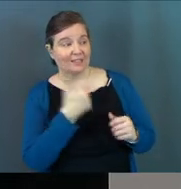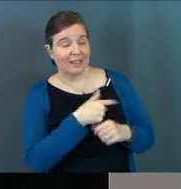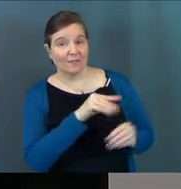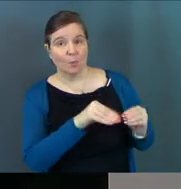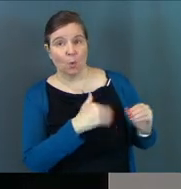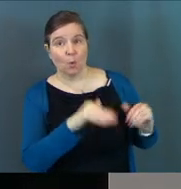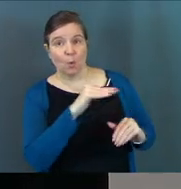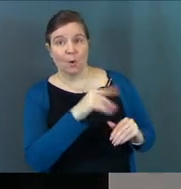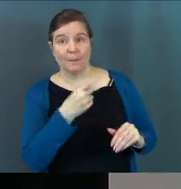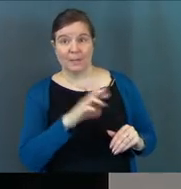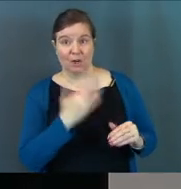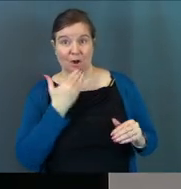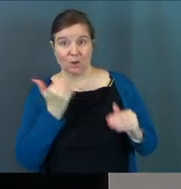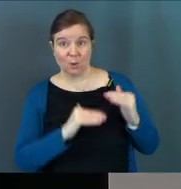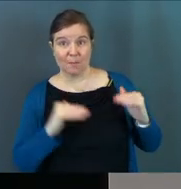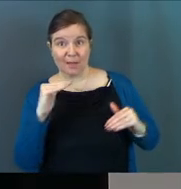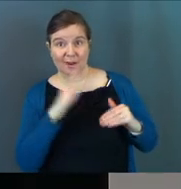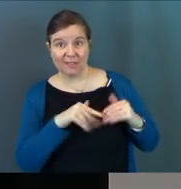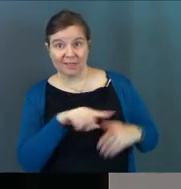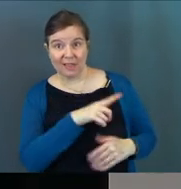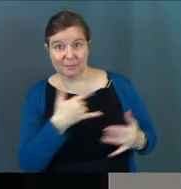Peter, are you better anymore?